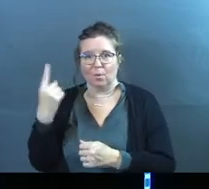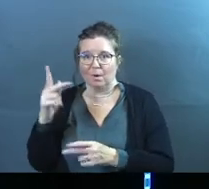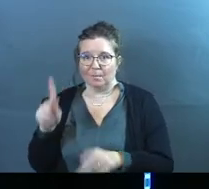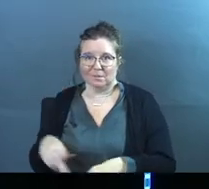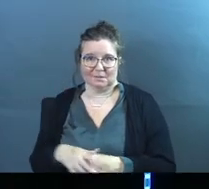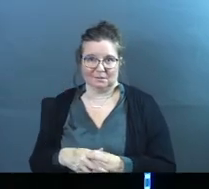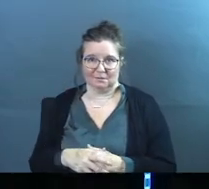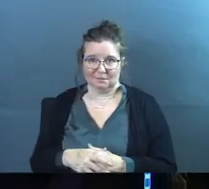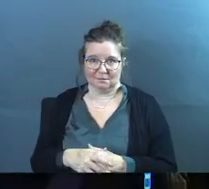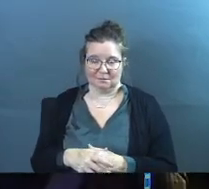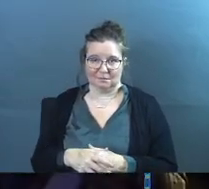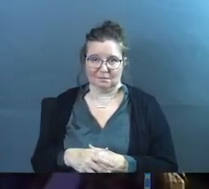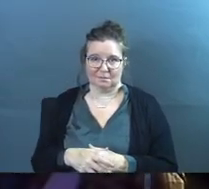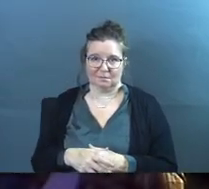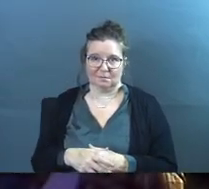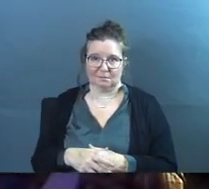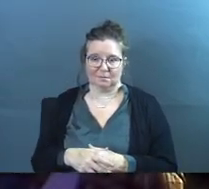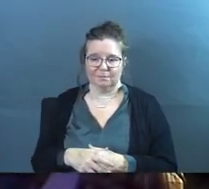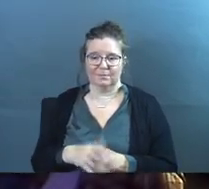for one person.